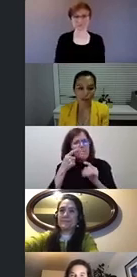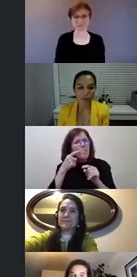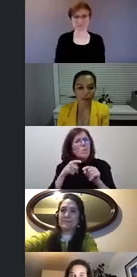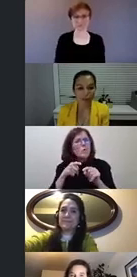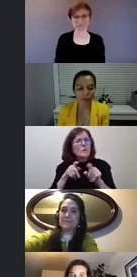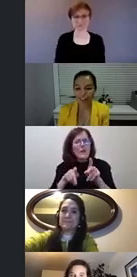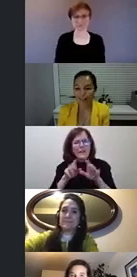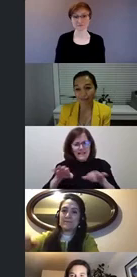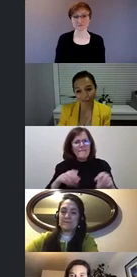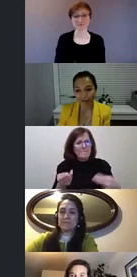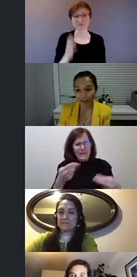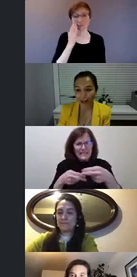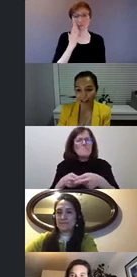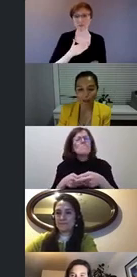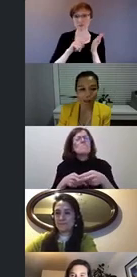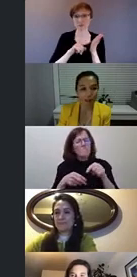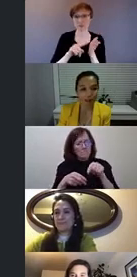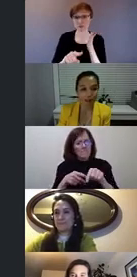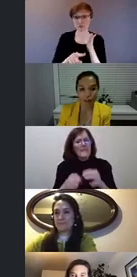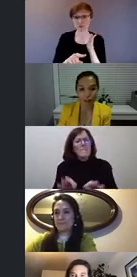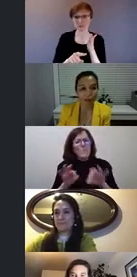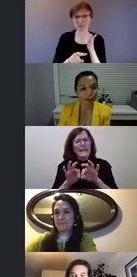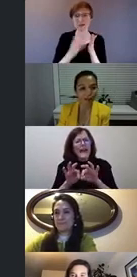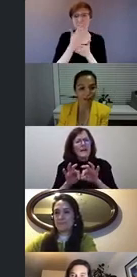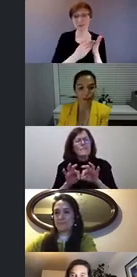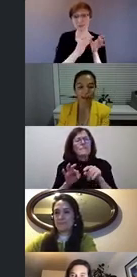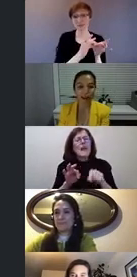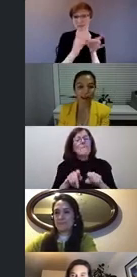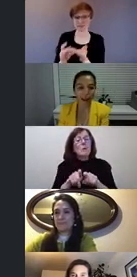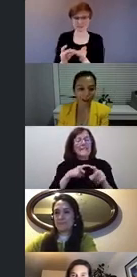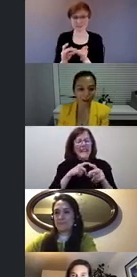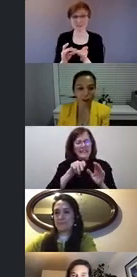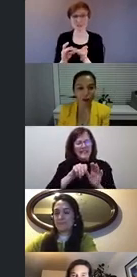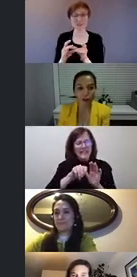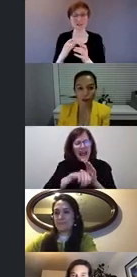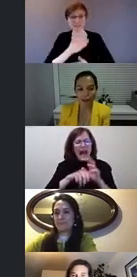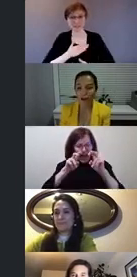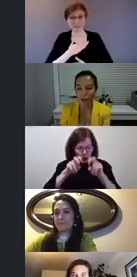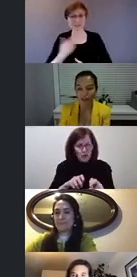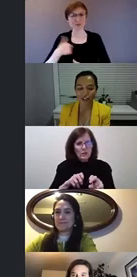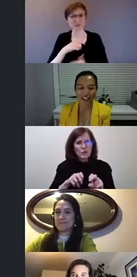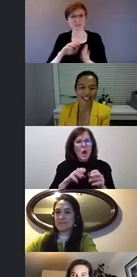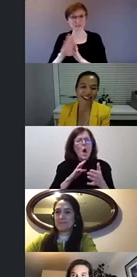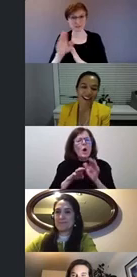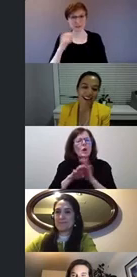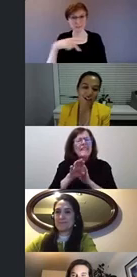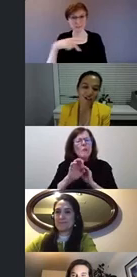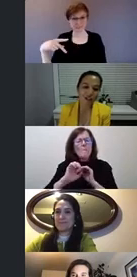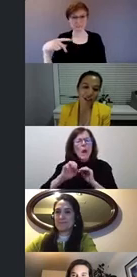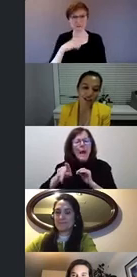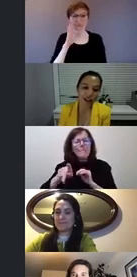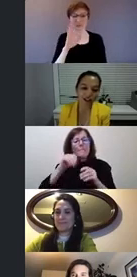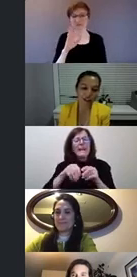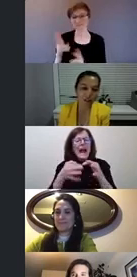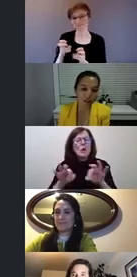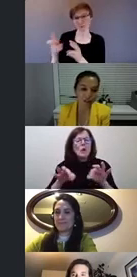some parts of my research are on aspects related to leisure. We have developed an app. It's called Zouay. I'll put it on the chat to